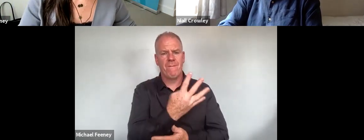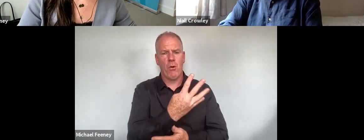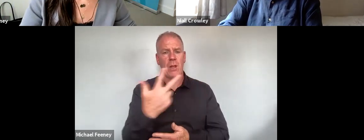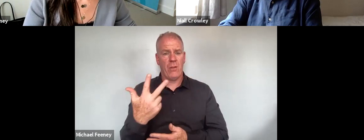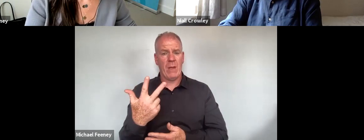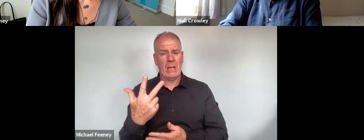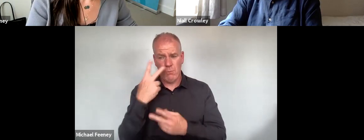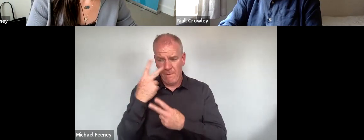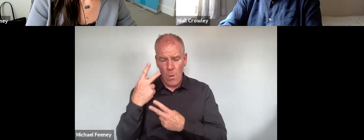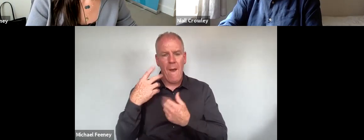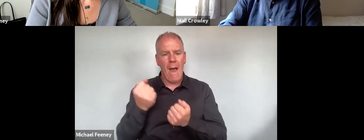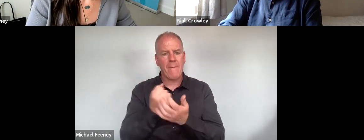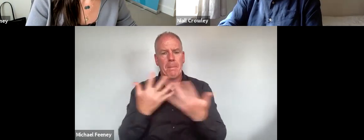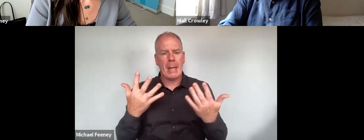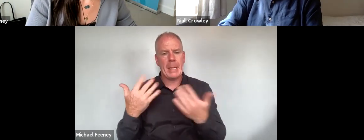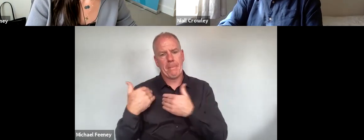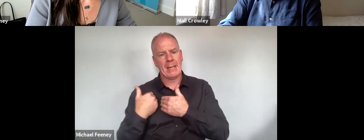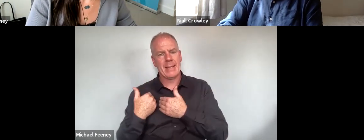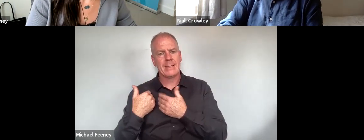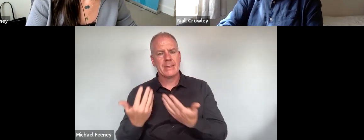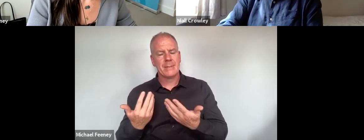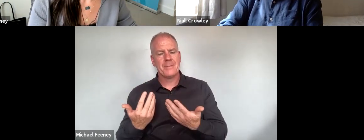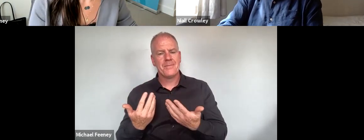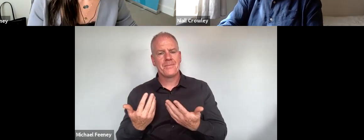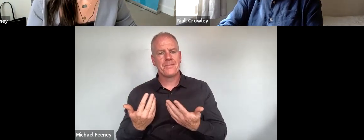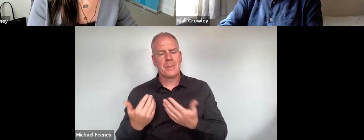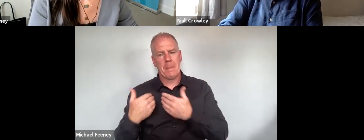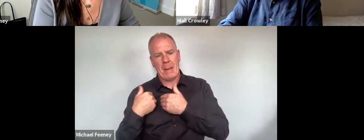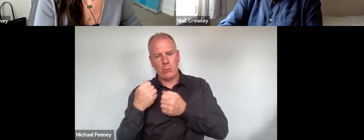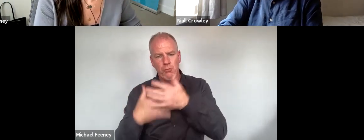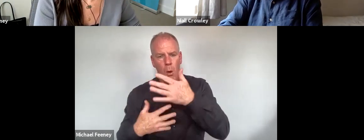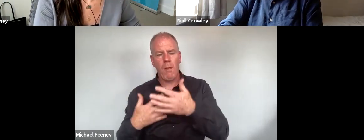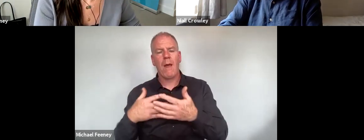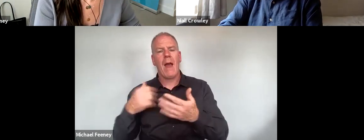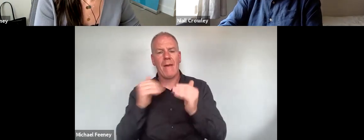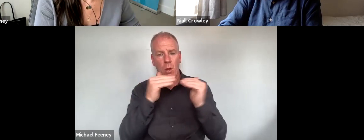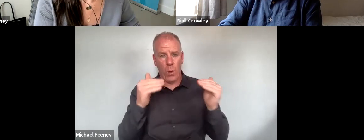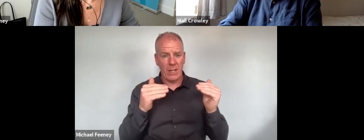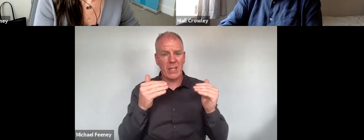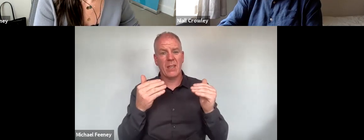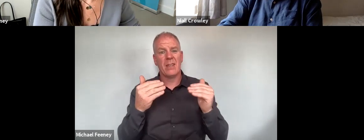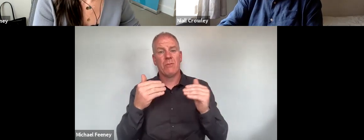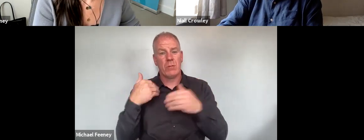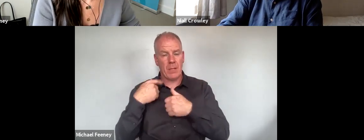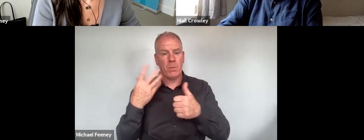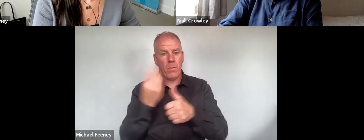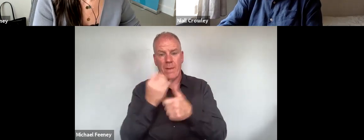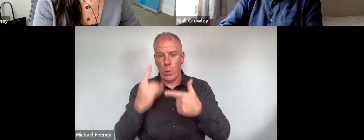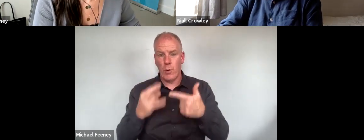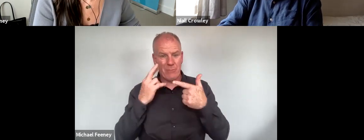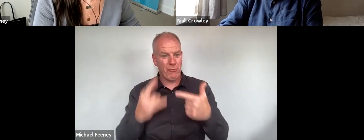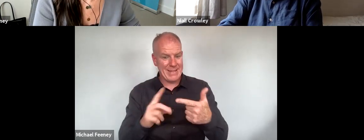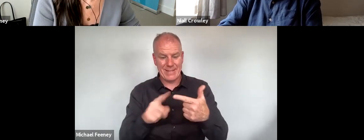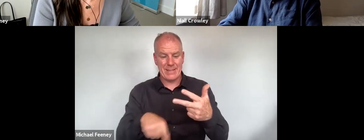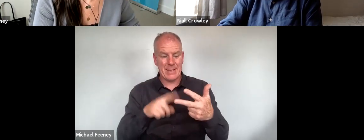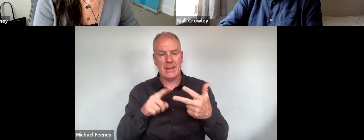-mandate bodies, including here in Ireland. These multi-mandate bodies had an equality mandate alongside other mandates, such as a human rights mandate